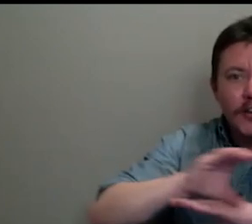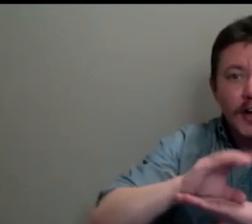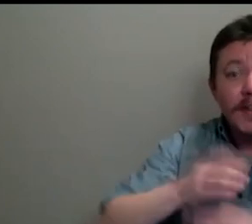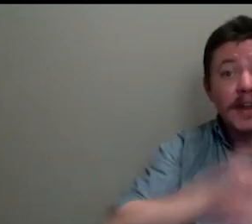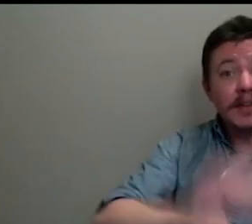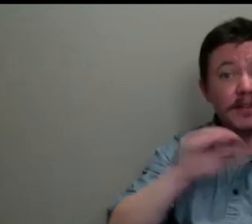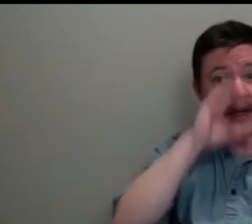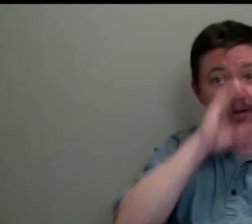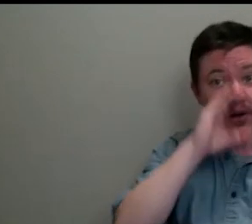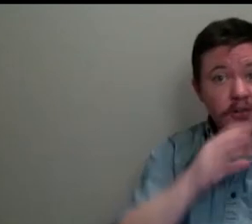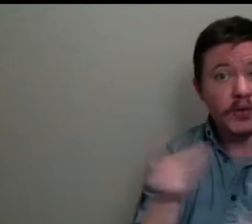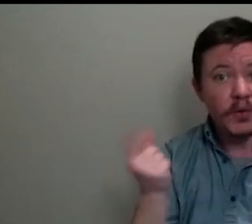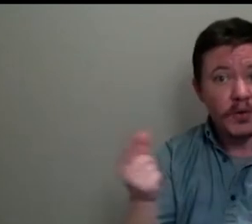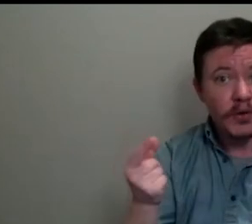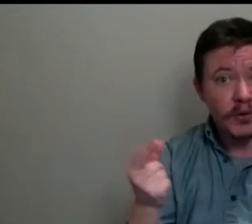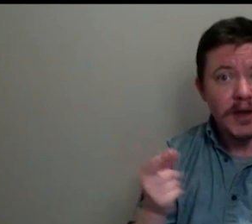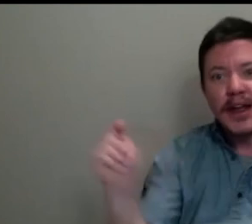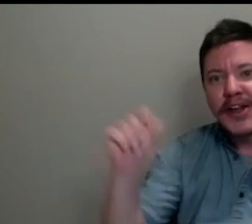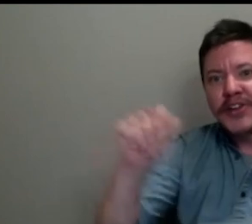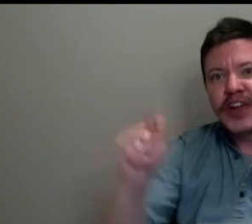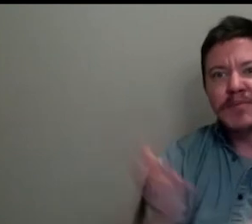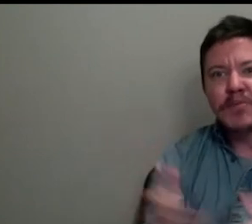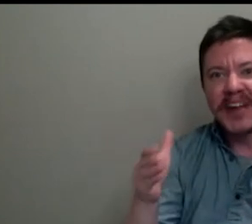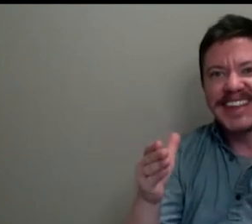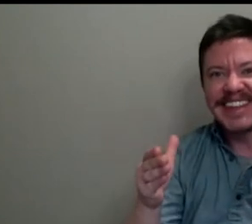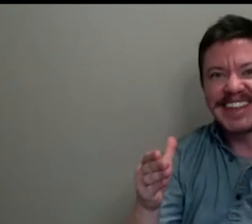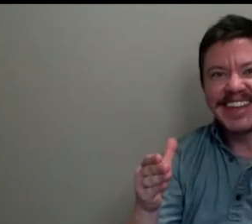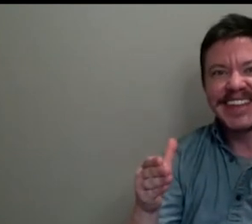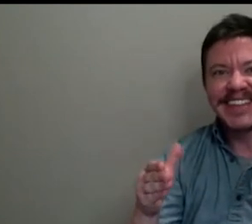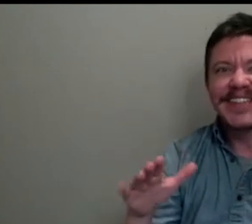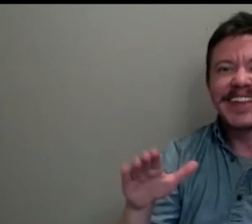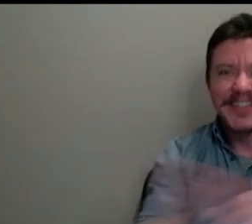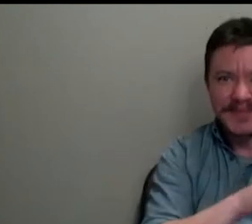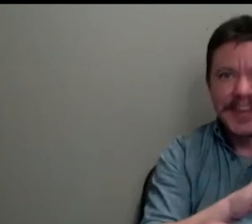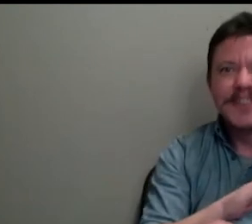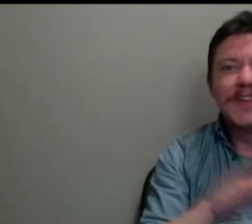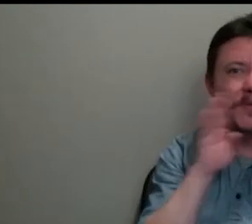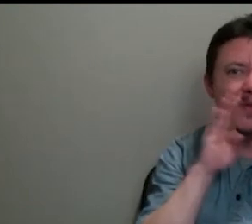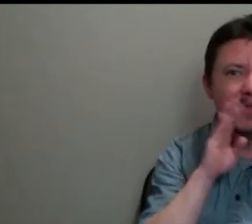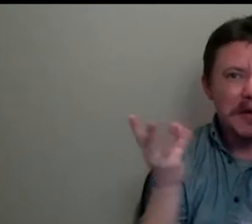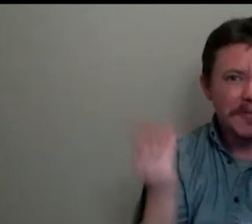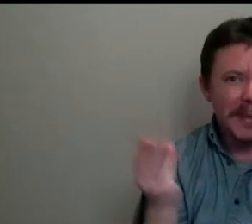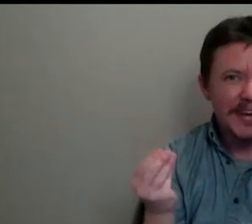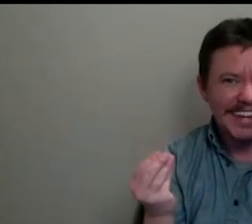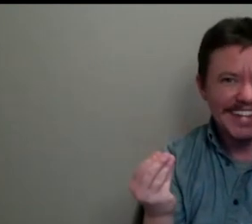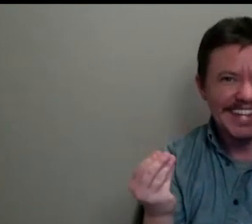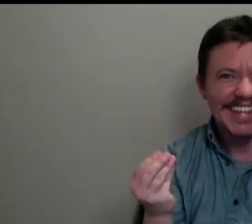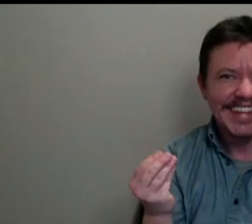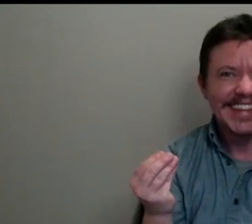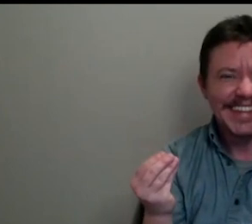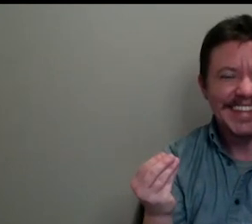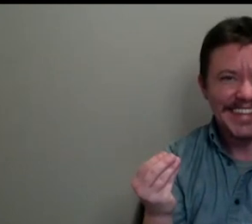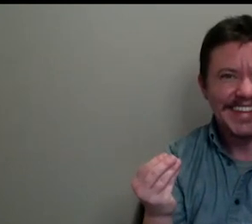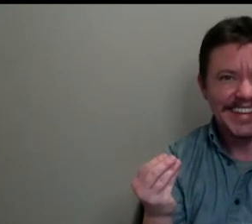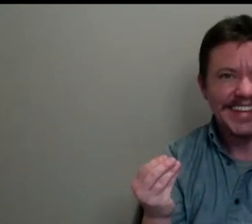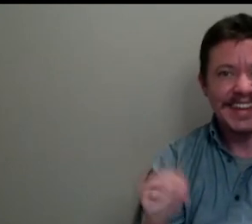he's exchanged chamber pots filled with brown with liquid. And the question at the